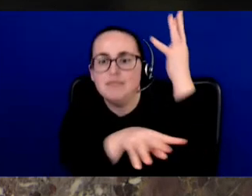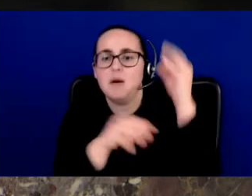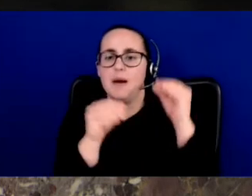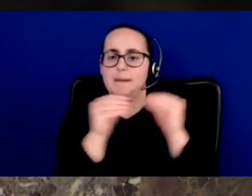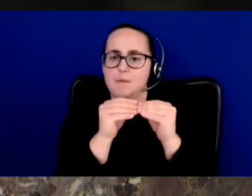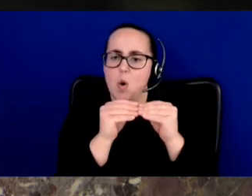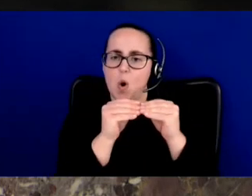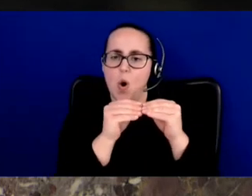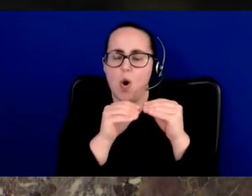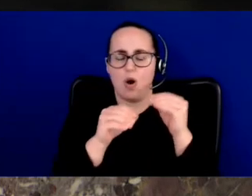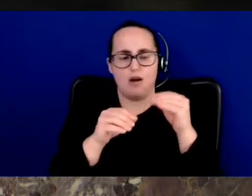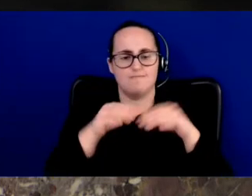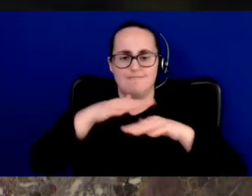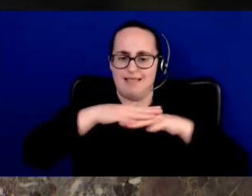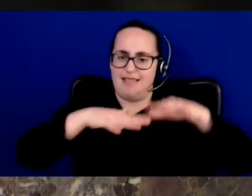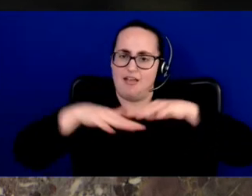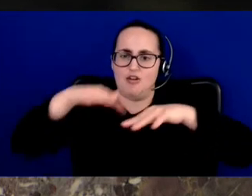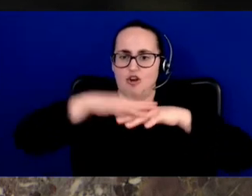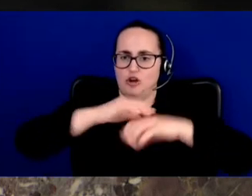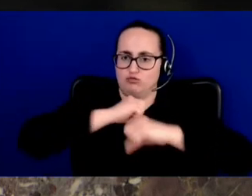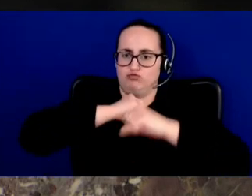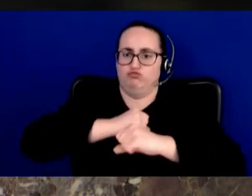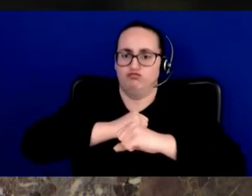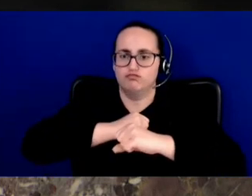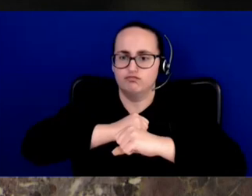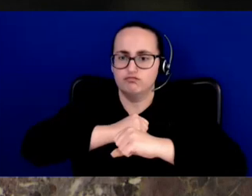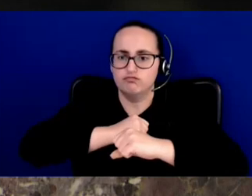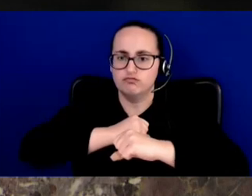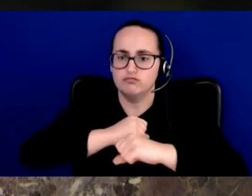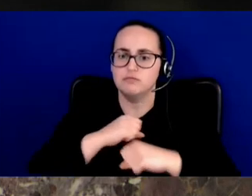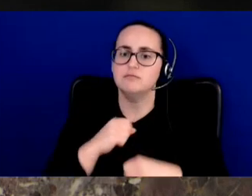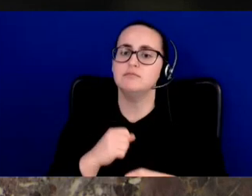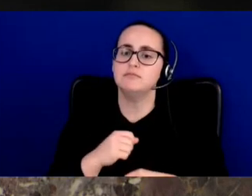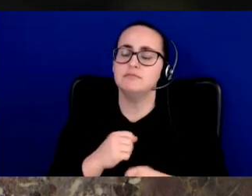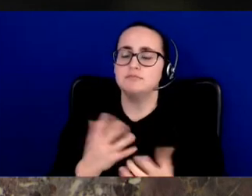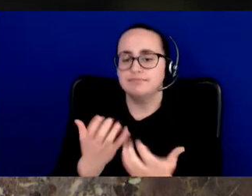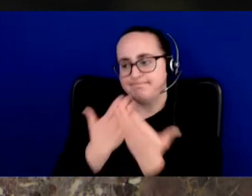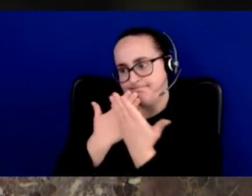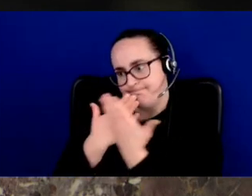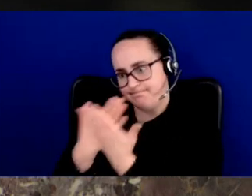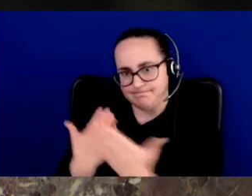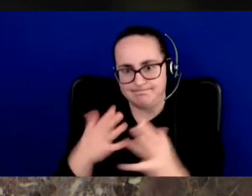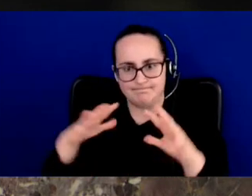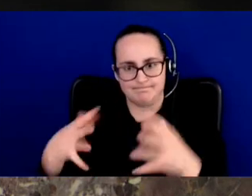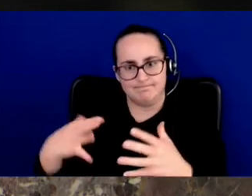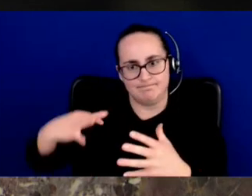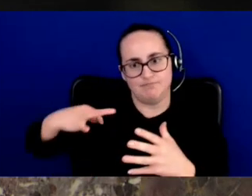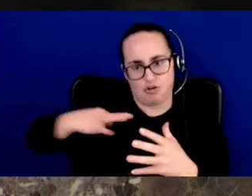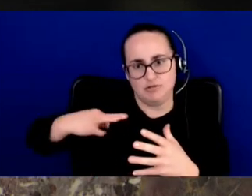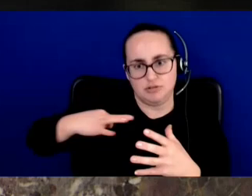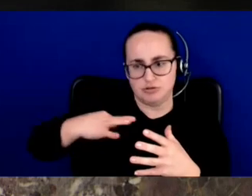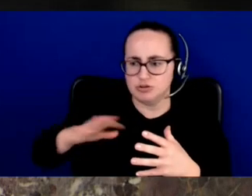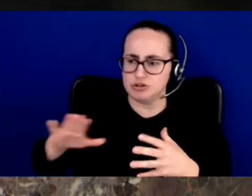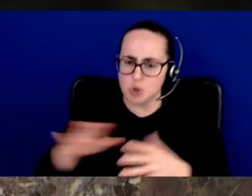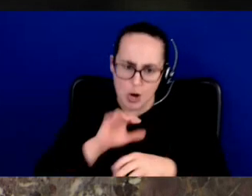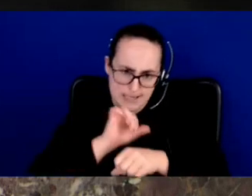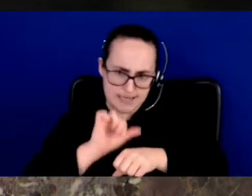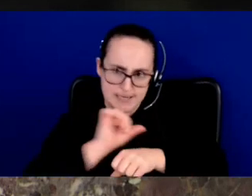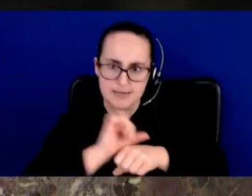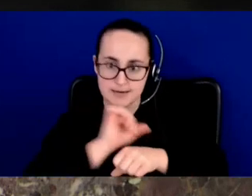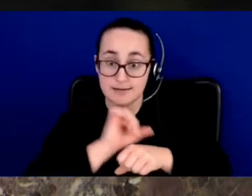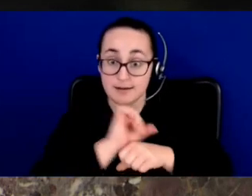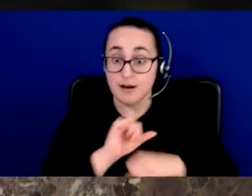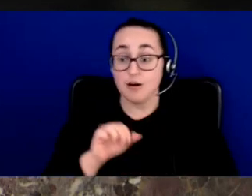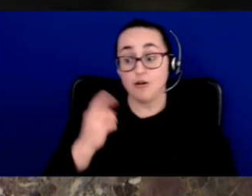arborescence, trees, and shrubs. I want to thank all the volunteers for their contribution and dedication. Richmond Park's department